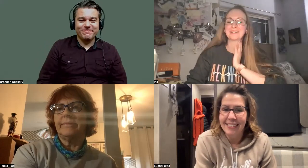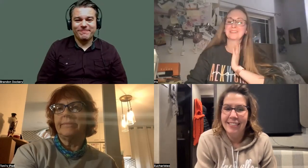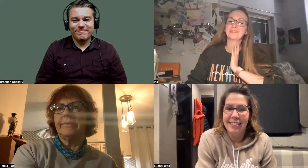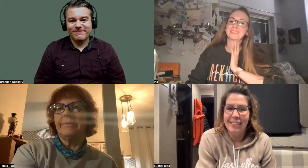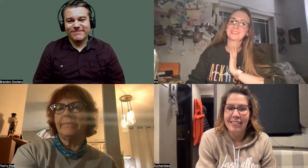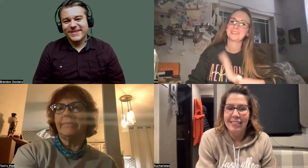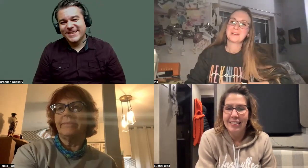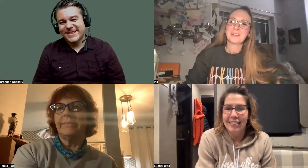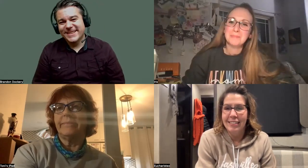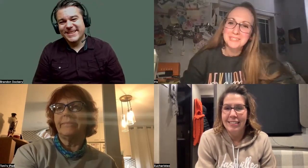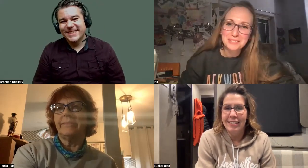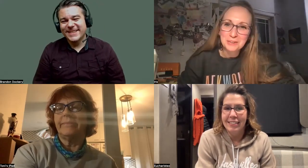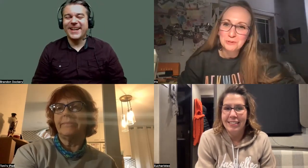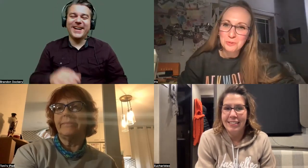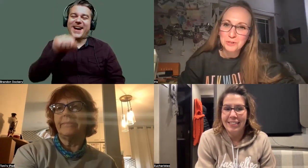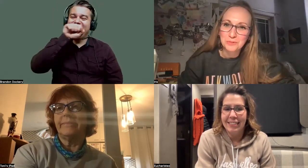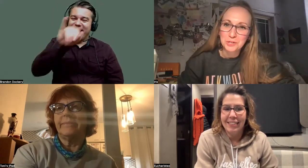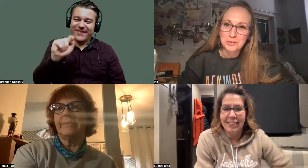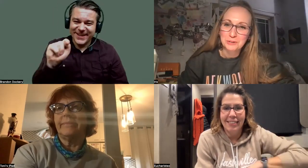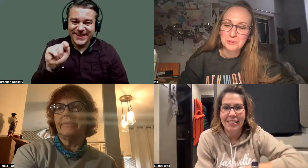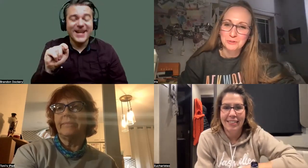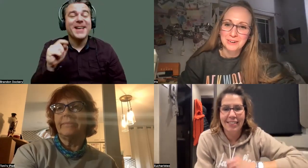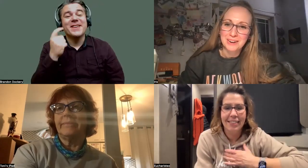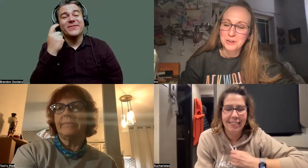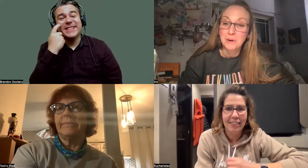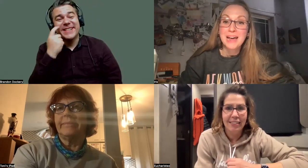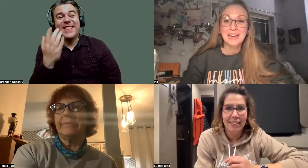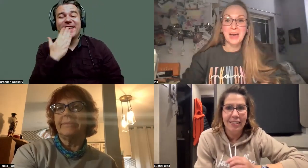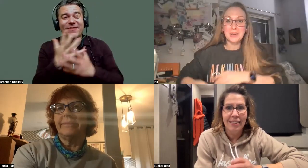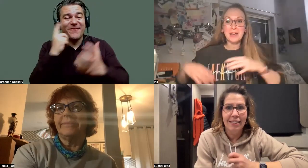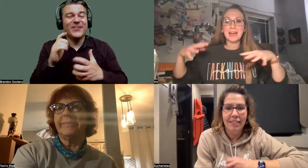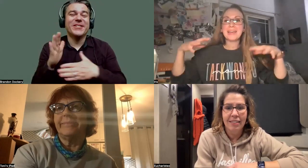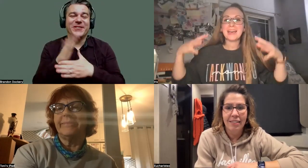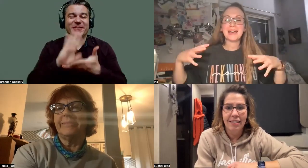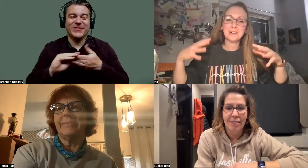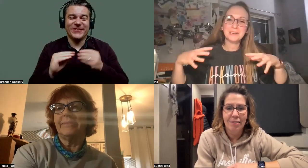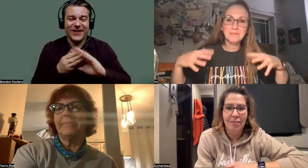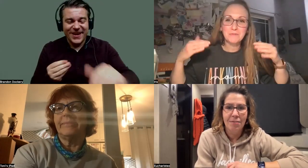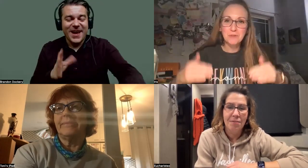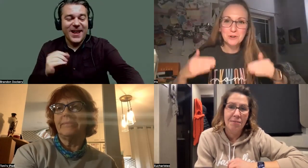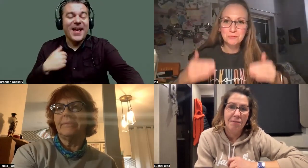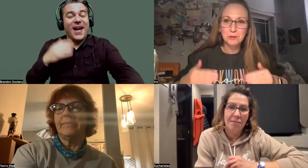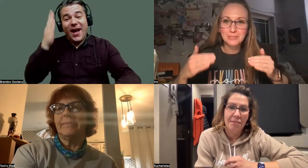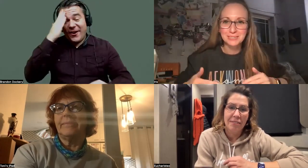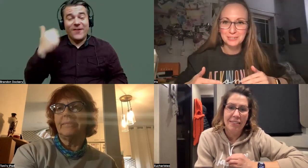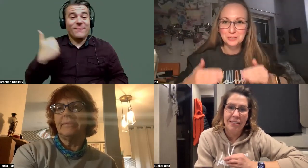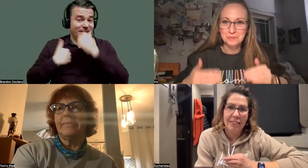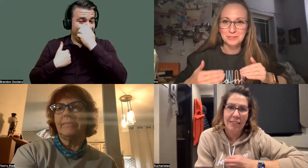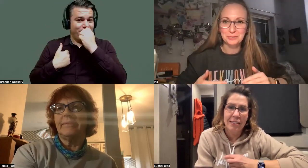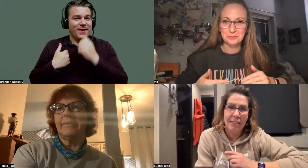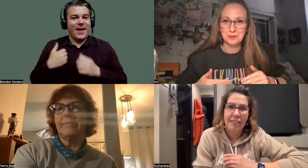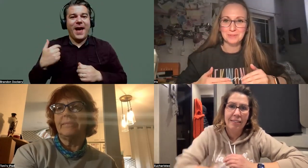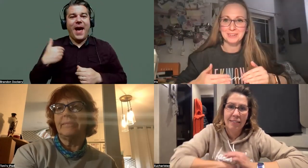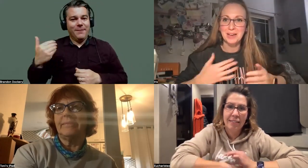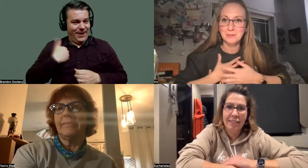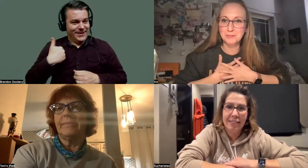Oh, I love it. Mitzi, thank you so much for sharing your story. I know. And I, I, I got to have a front row seat to